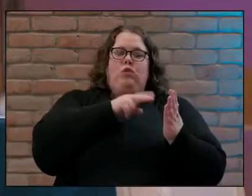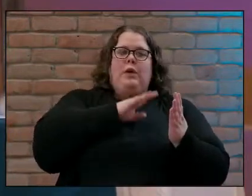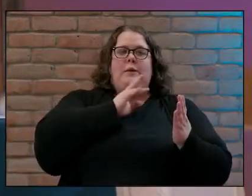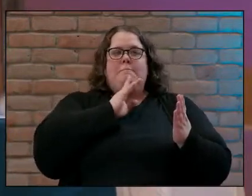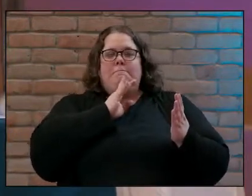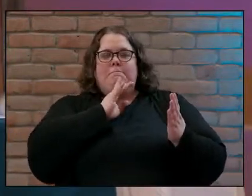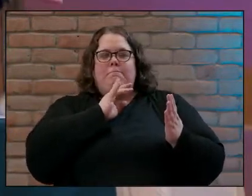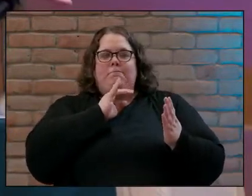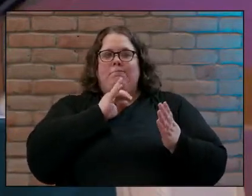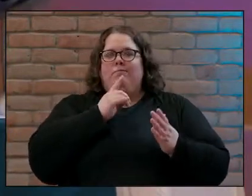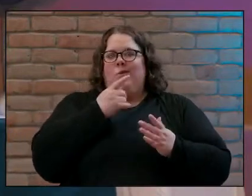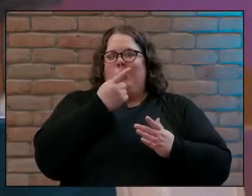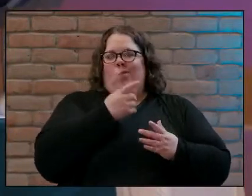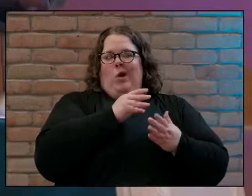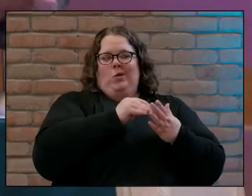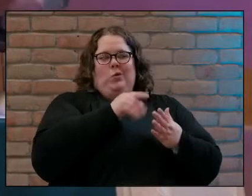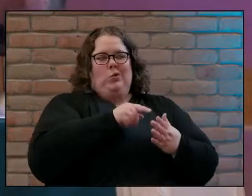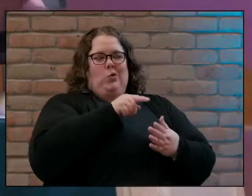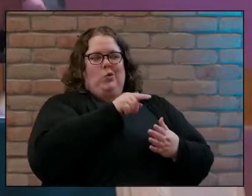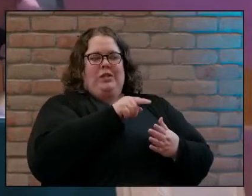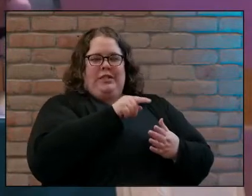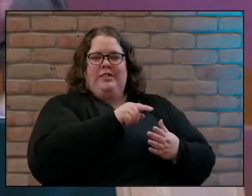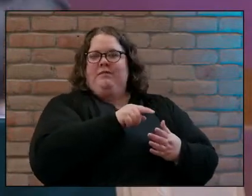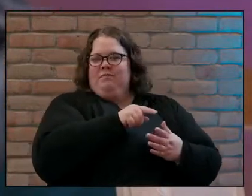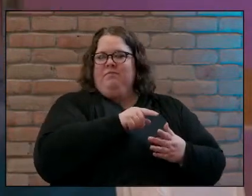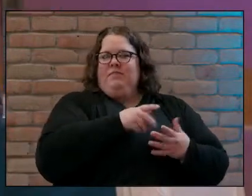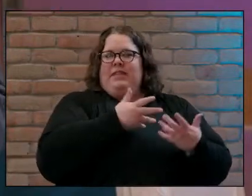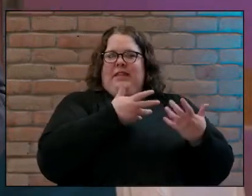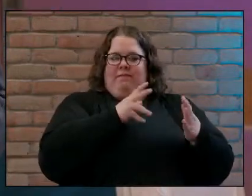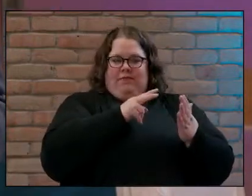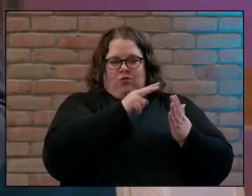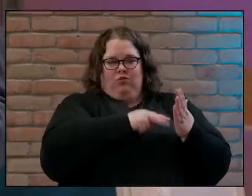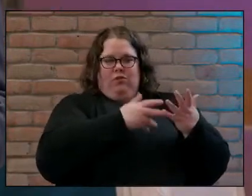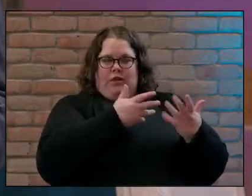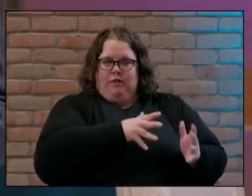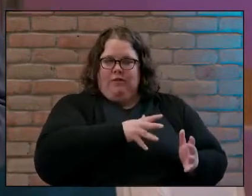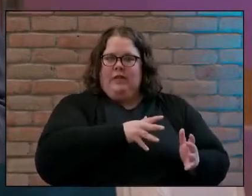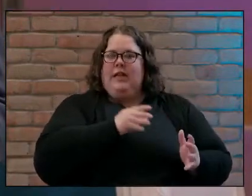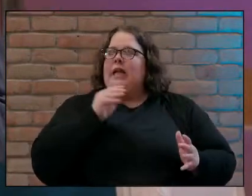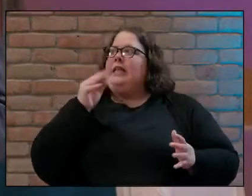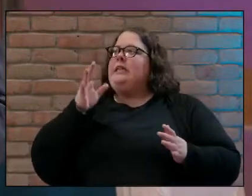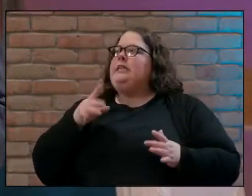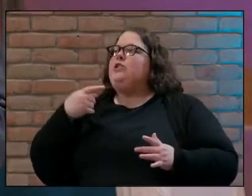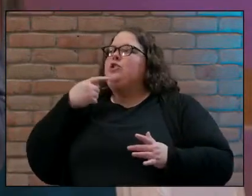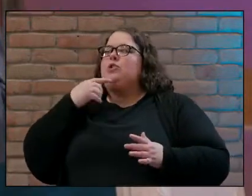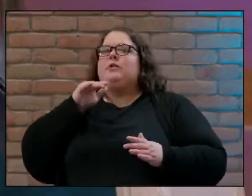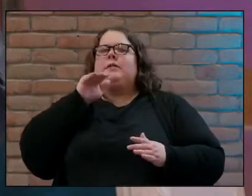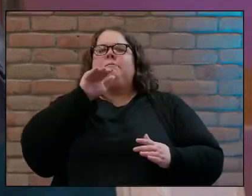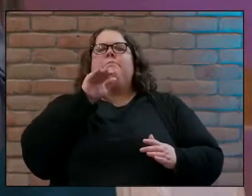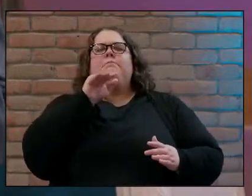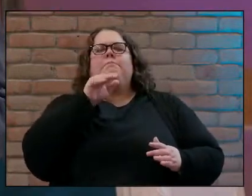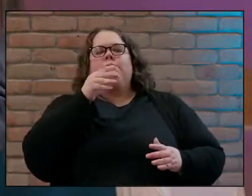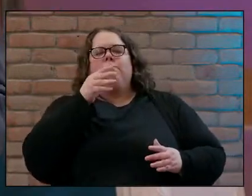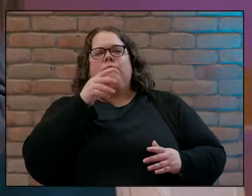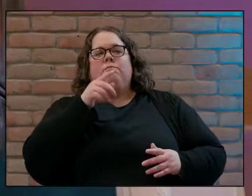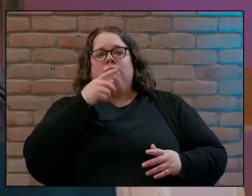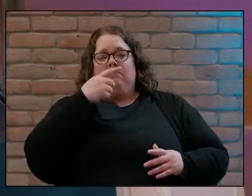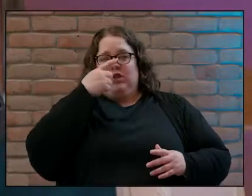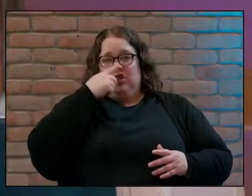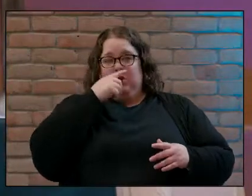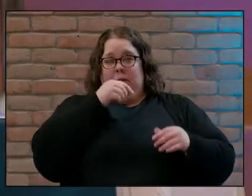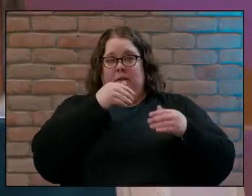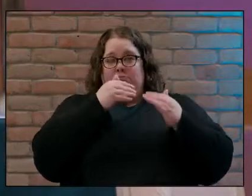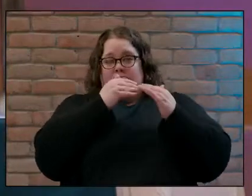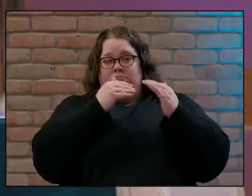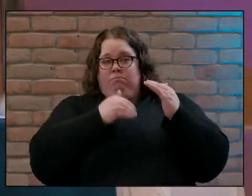and one young man had finished the reading that he was doing and the teacher said to a young lady in the classroom would you would you would continue